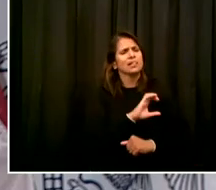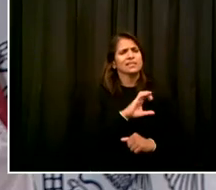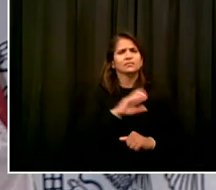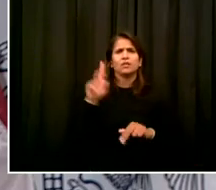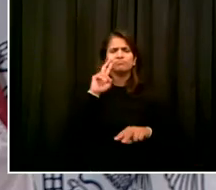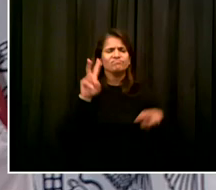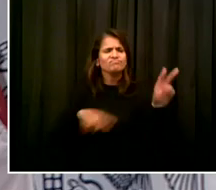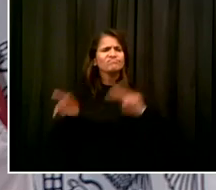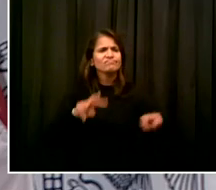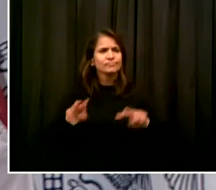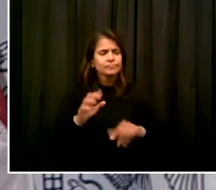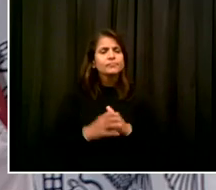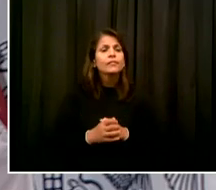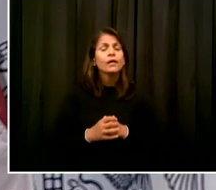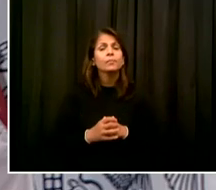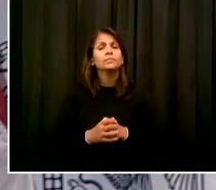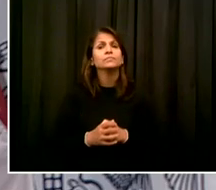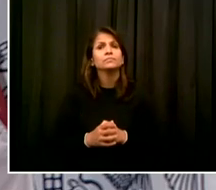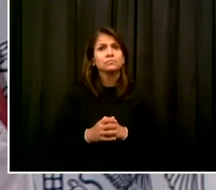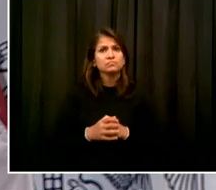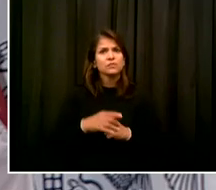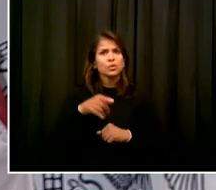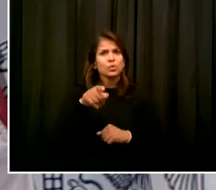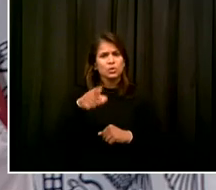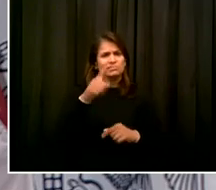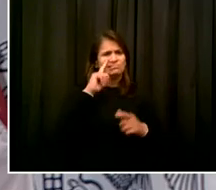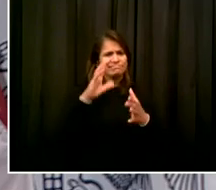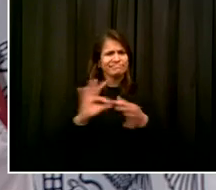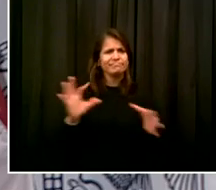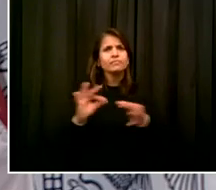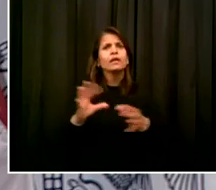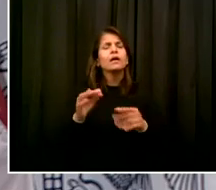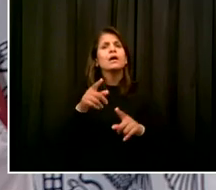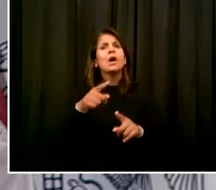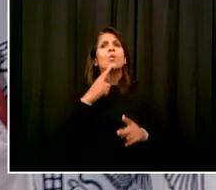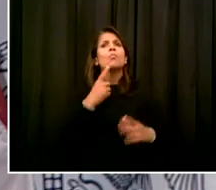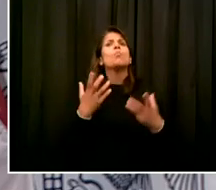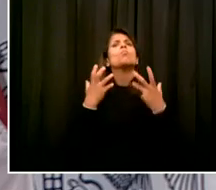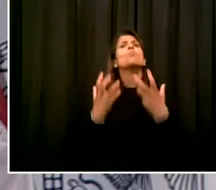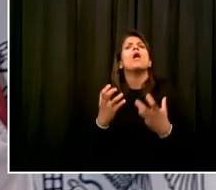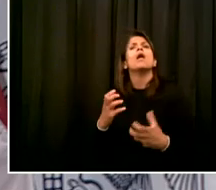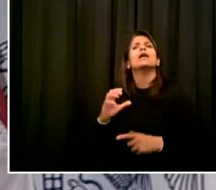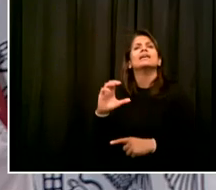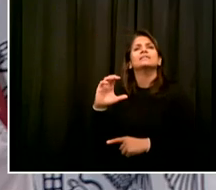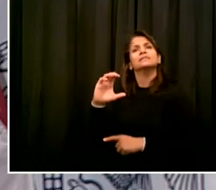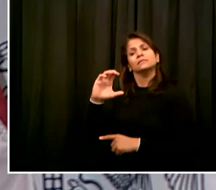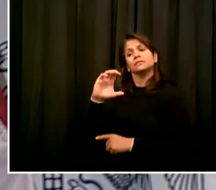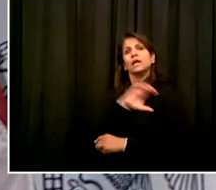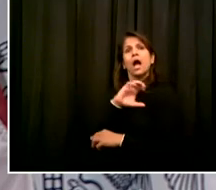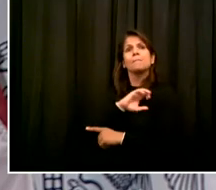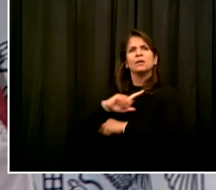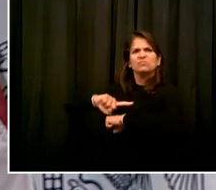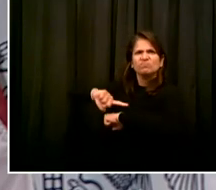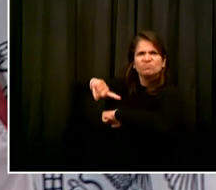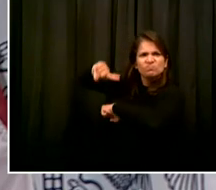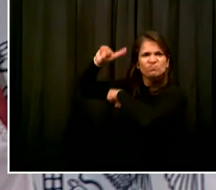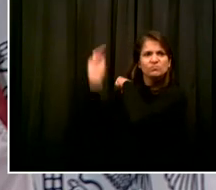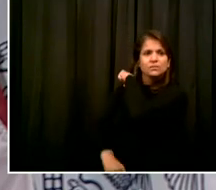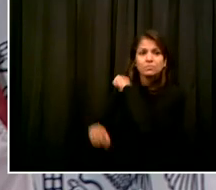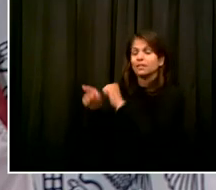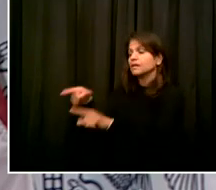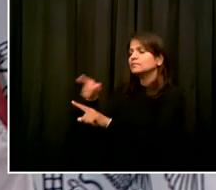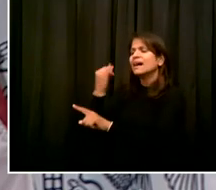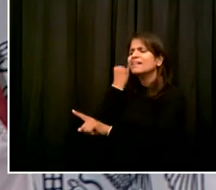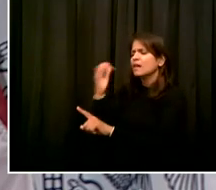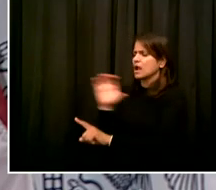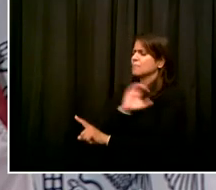disciplinary process to be more speedy, more transparent. But it's been four months since Officer Francisco Garcia was